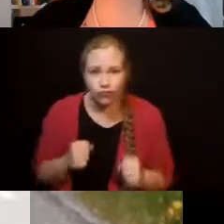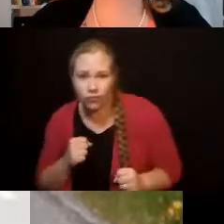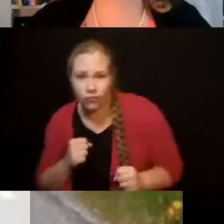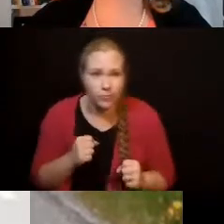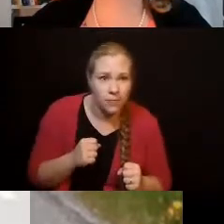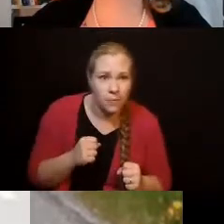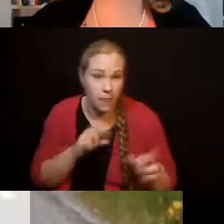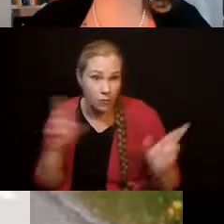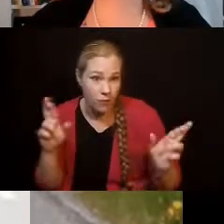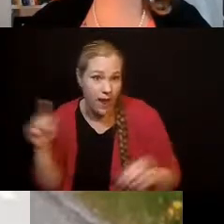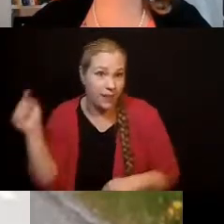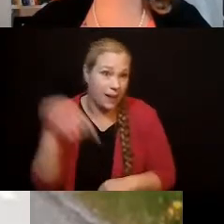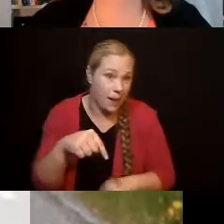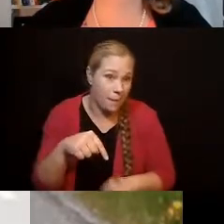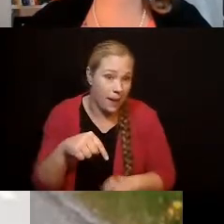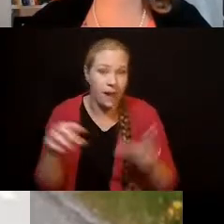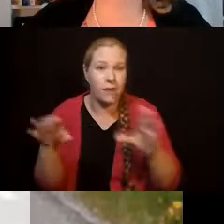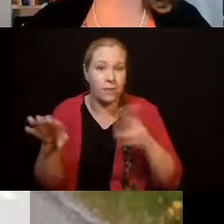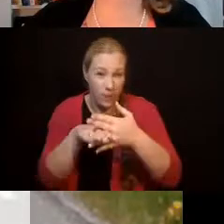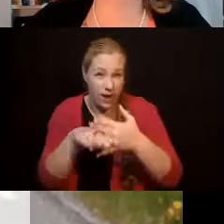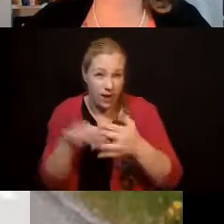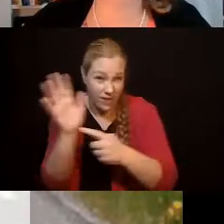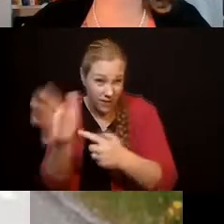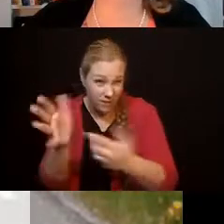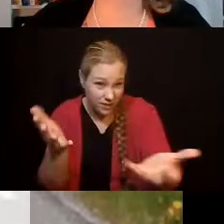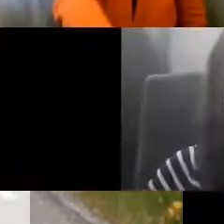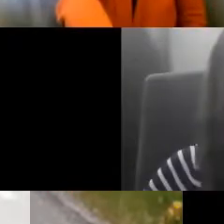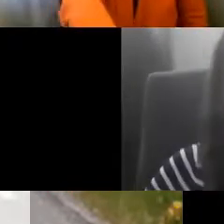right after 7. Thank you, Emily.